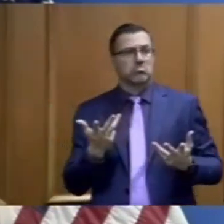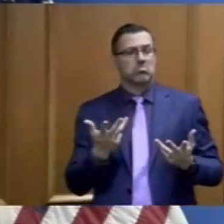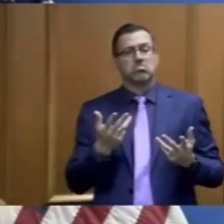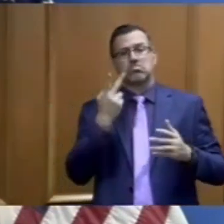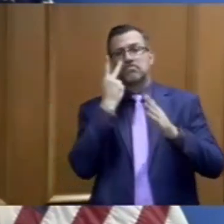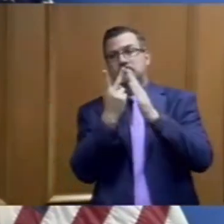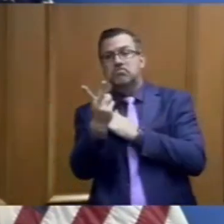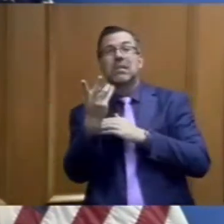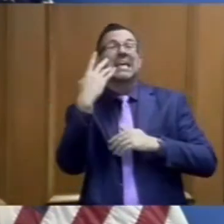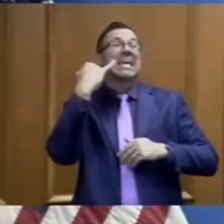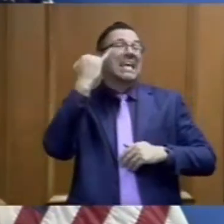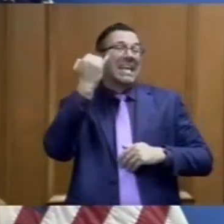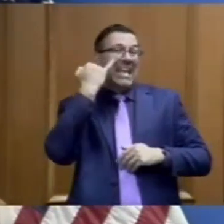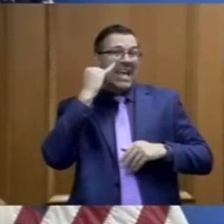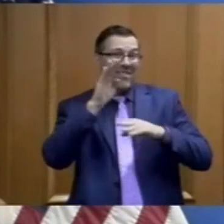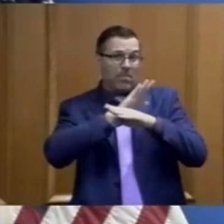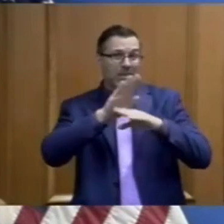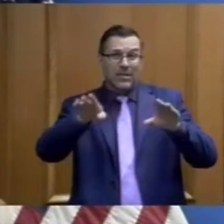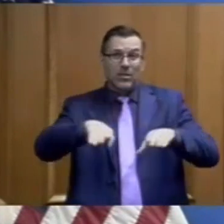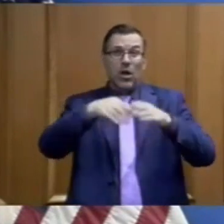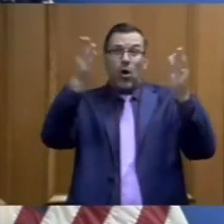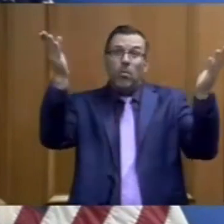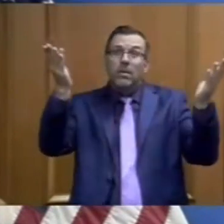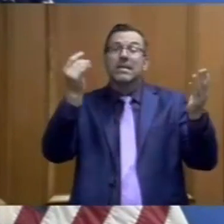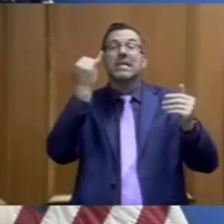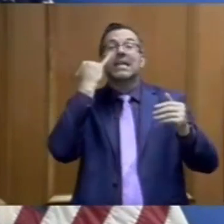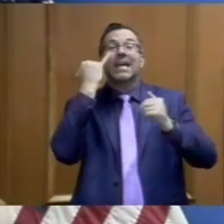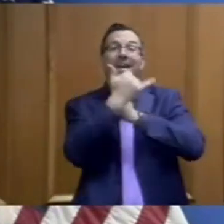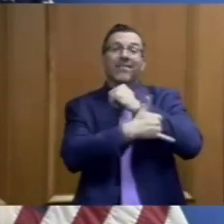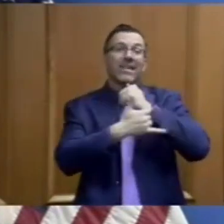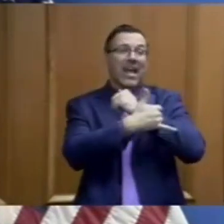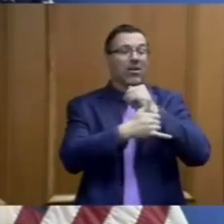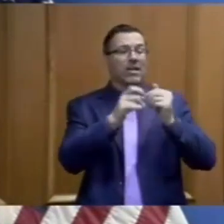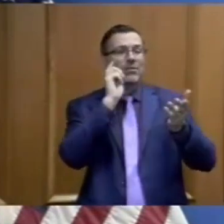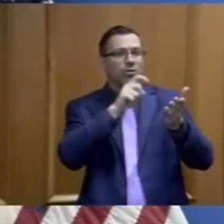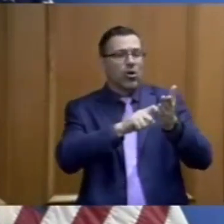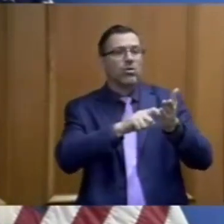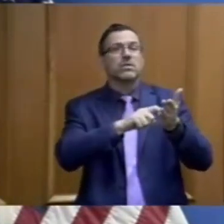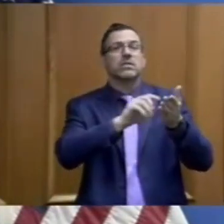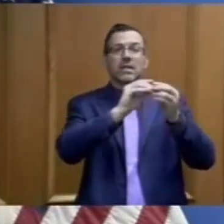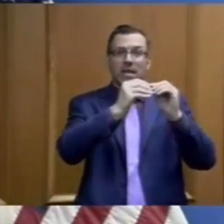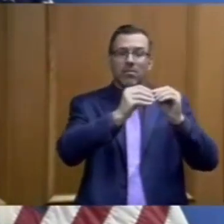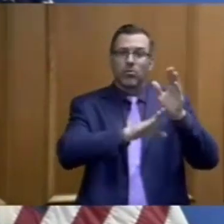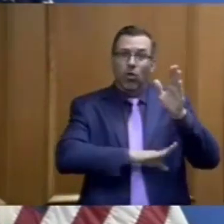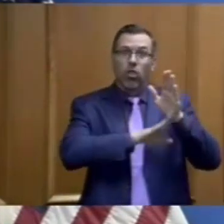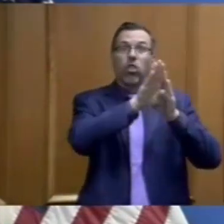a rise in some region or in some county or in some spot that we will respond to that accordingly.